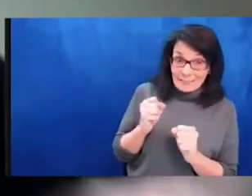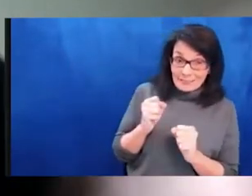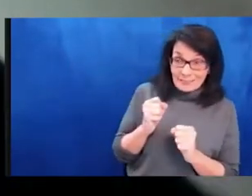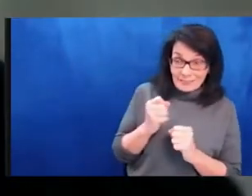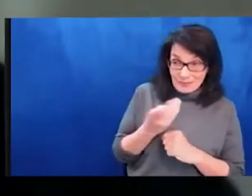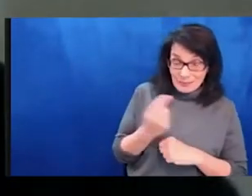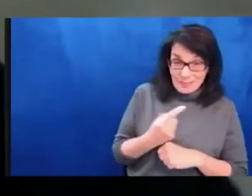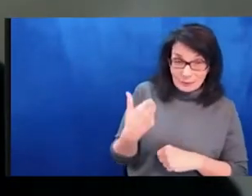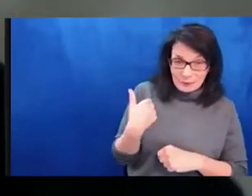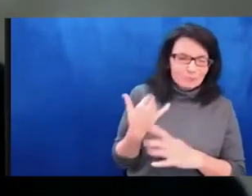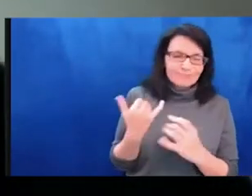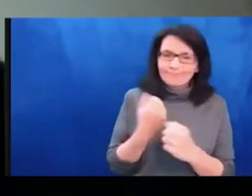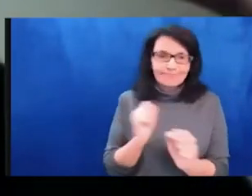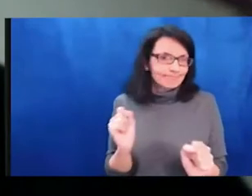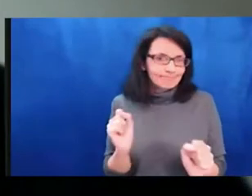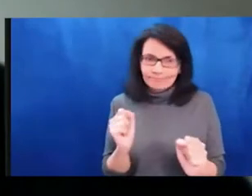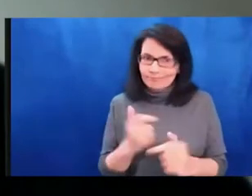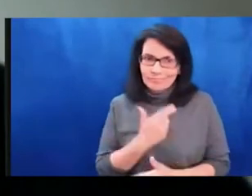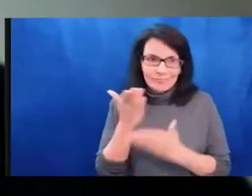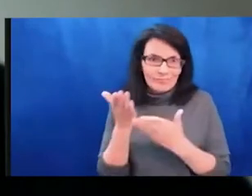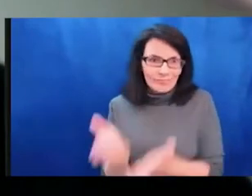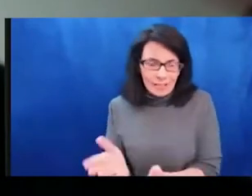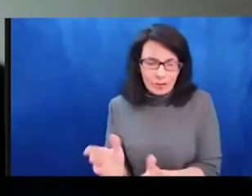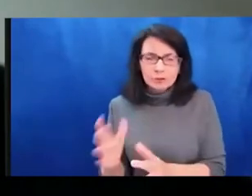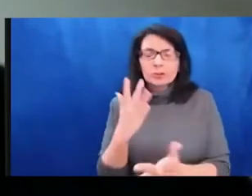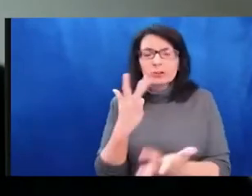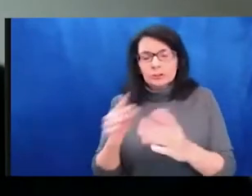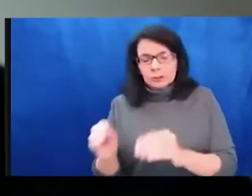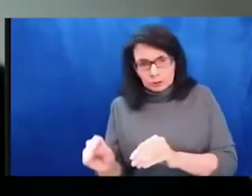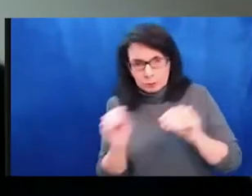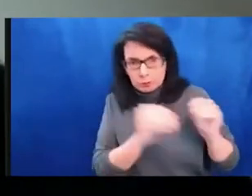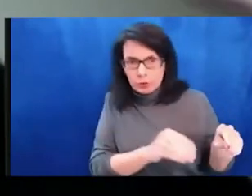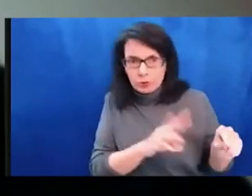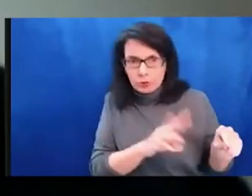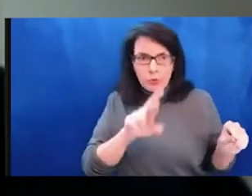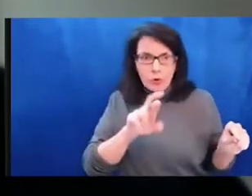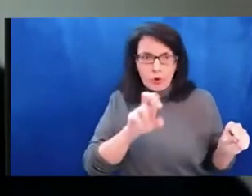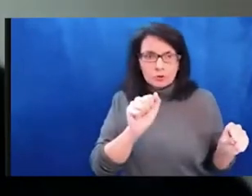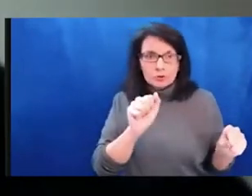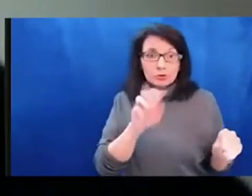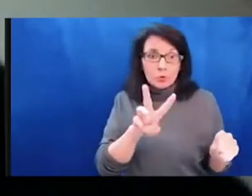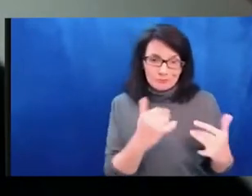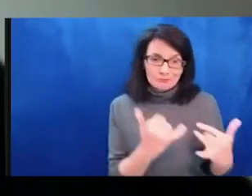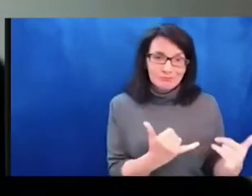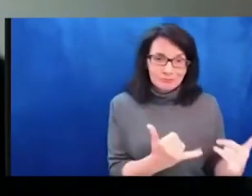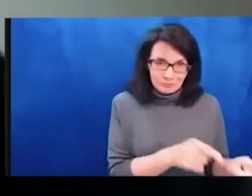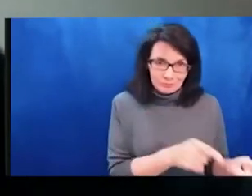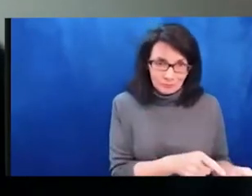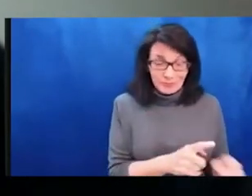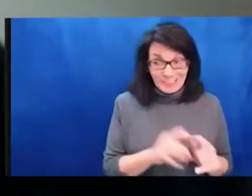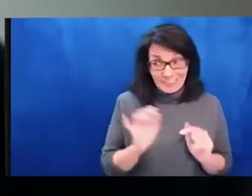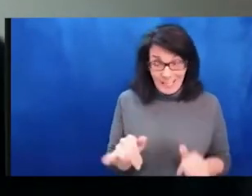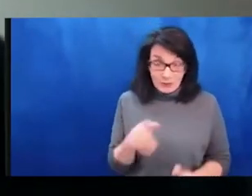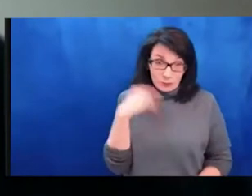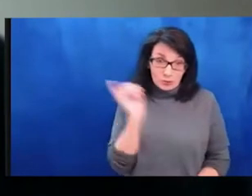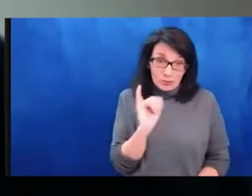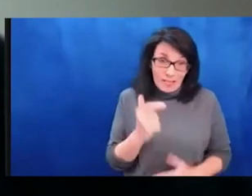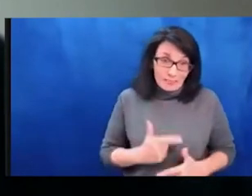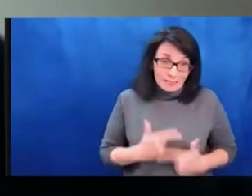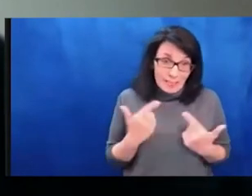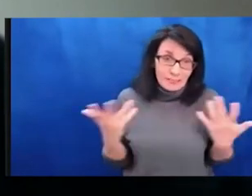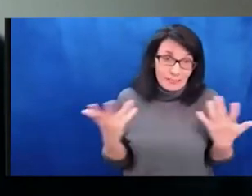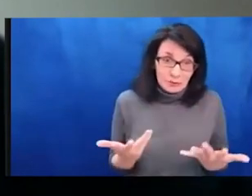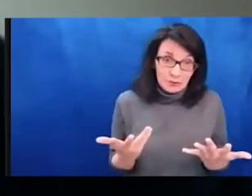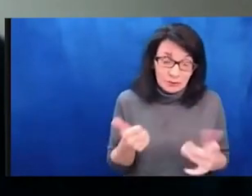morning because it was bombed by Russian airstrikes yesterday and it suddenly become